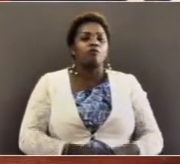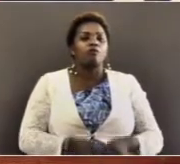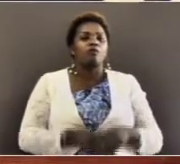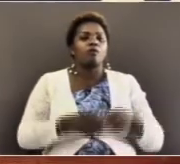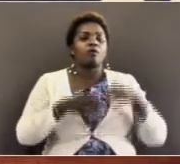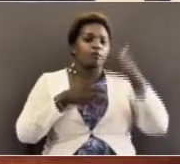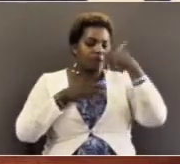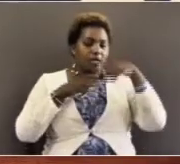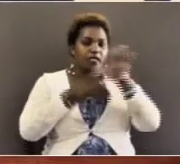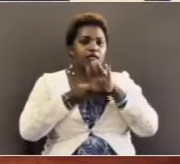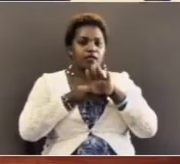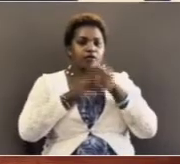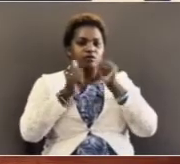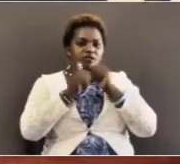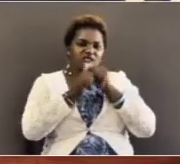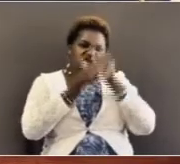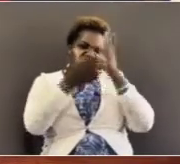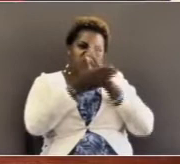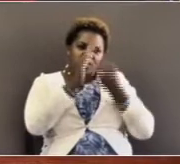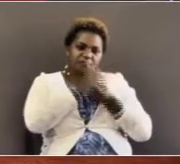or thick storms